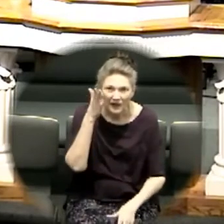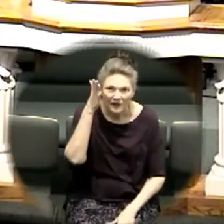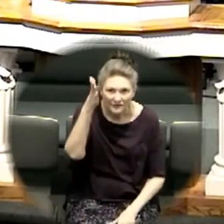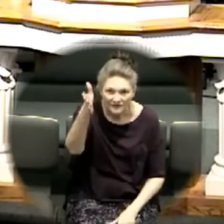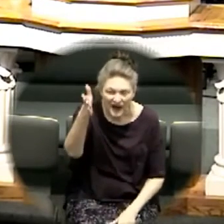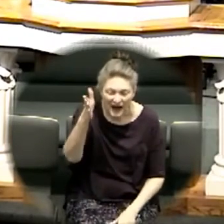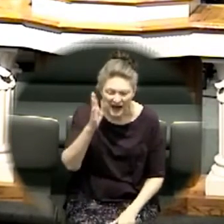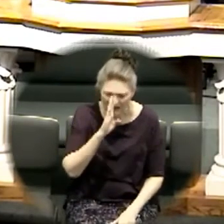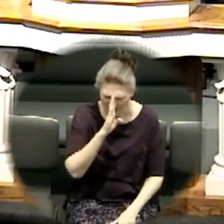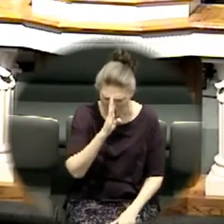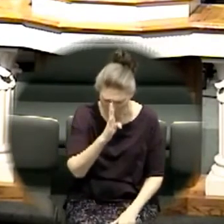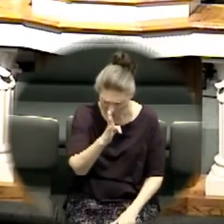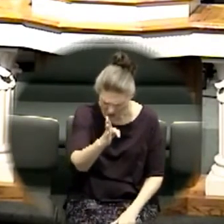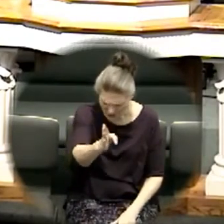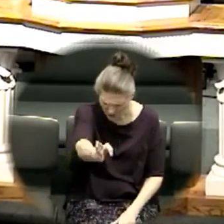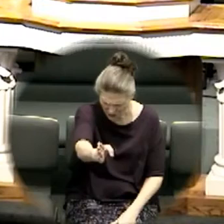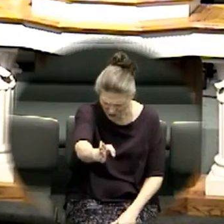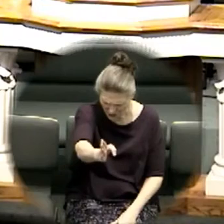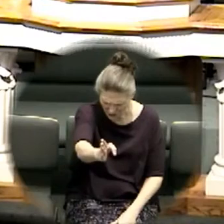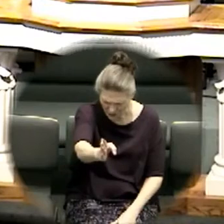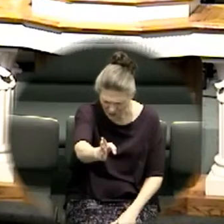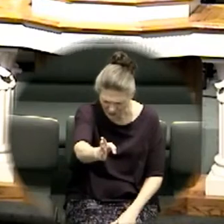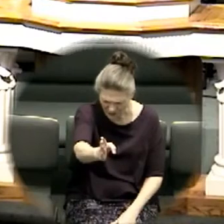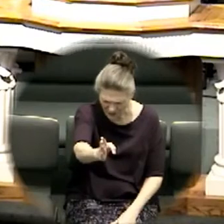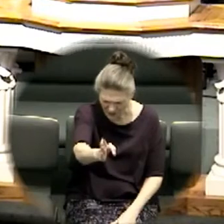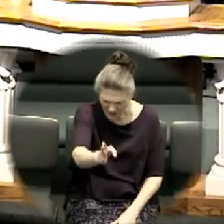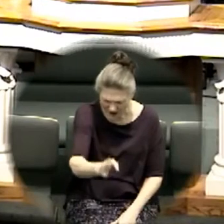follow you